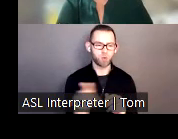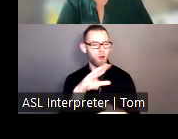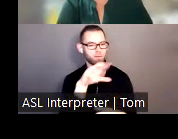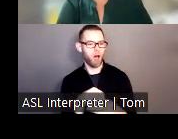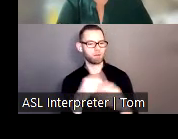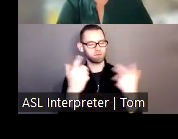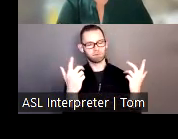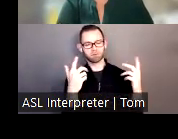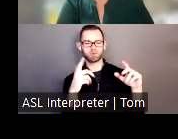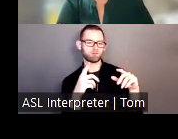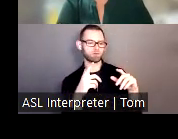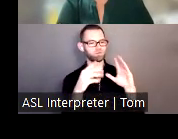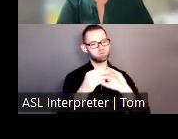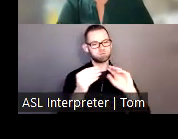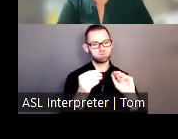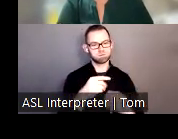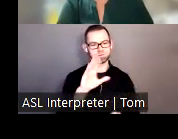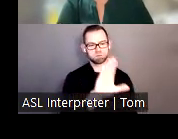Next slide, please, Carleen.